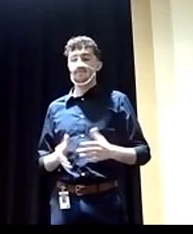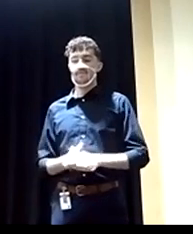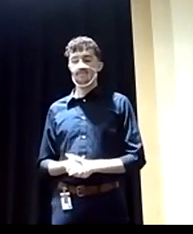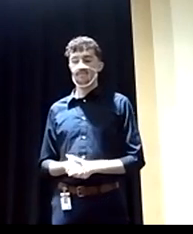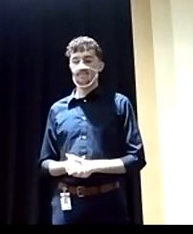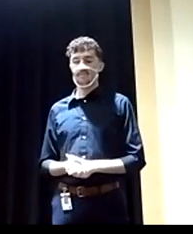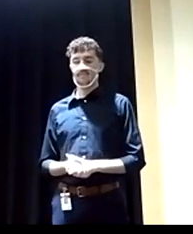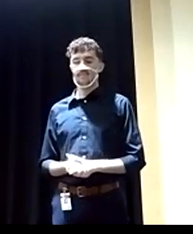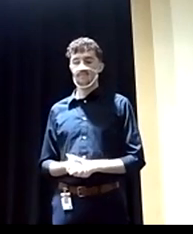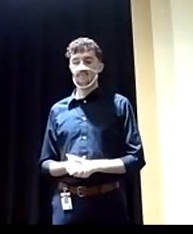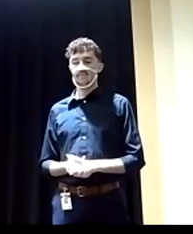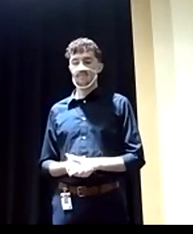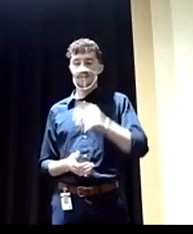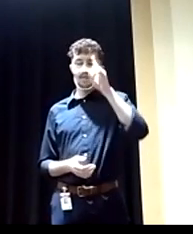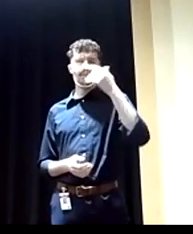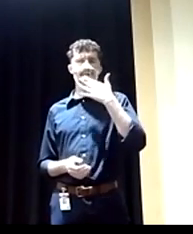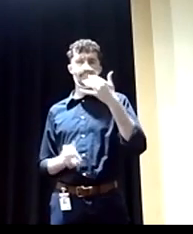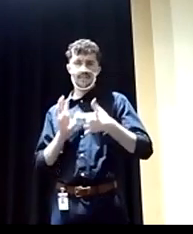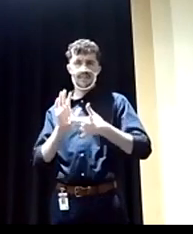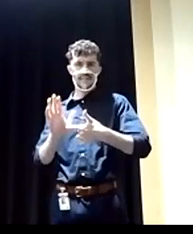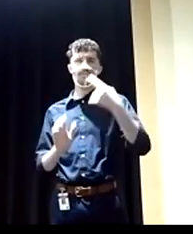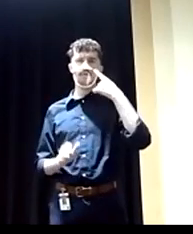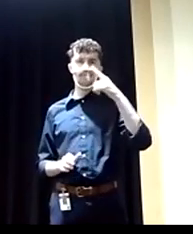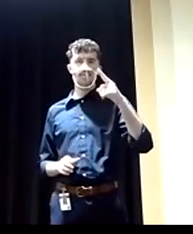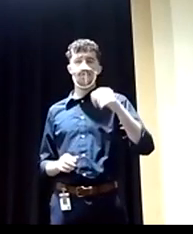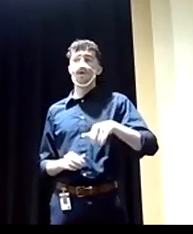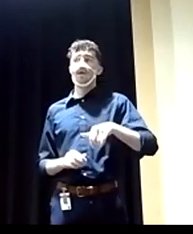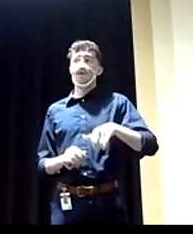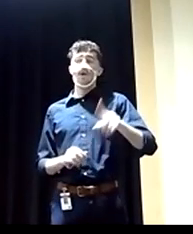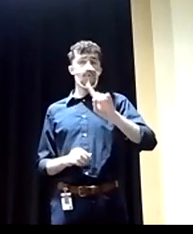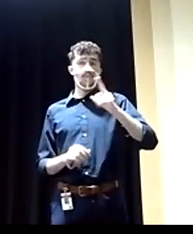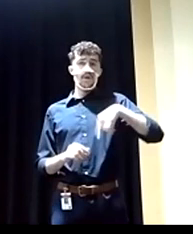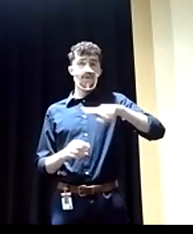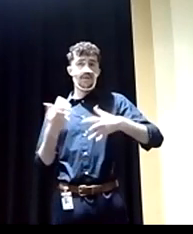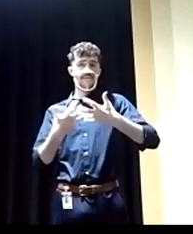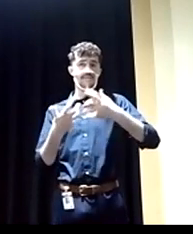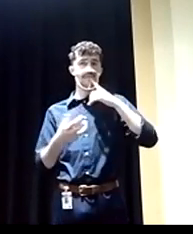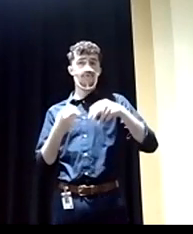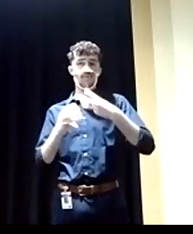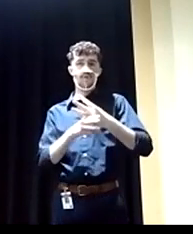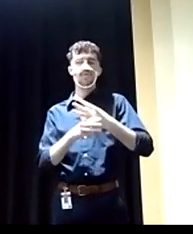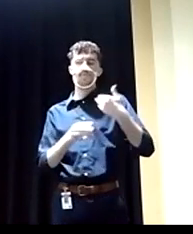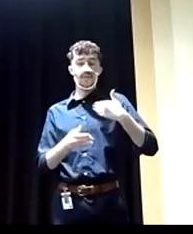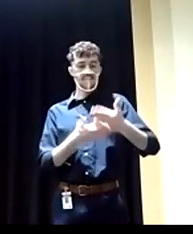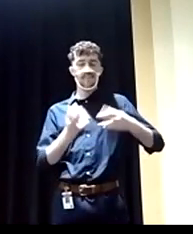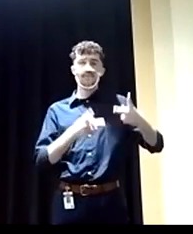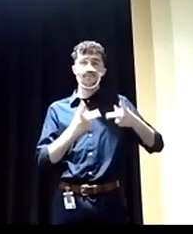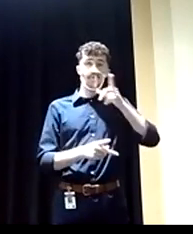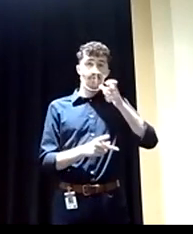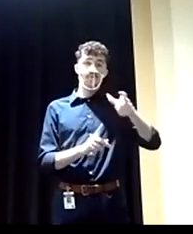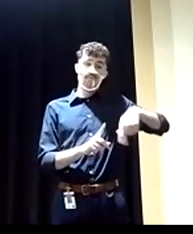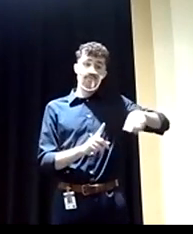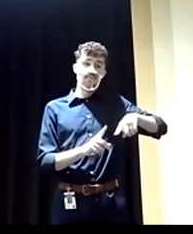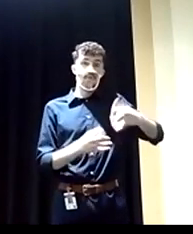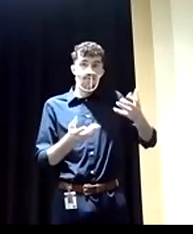I think the best example of where we fit in the world is you have folks who are talking about going to